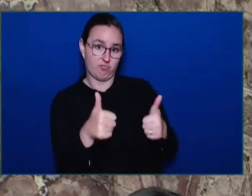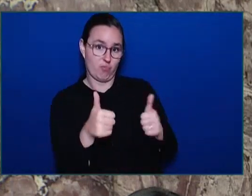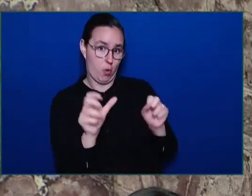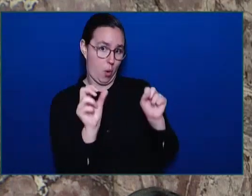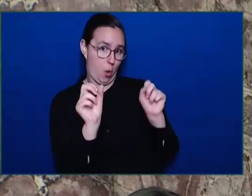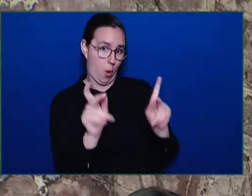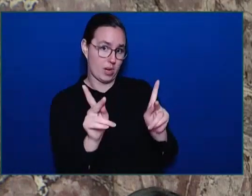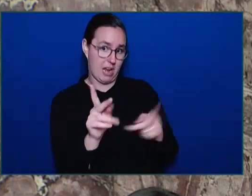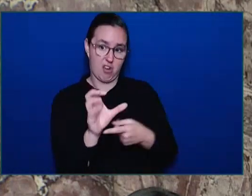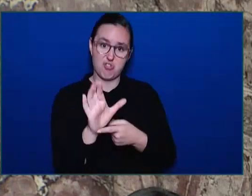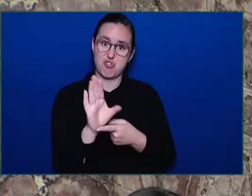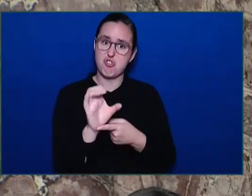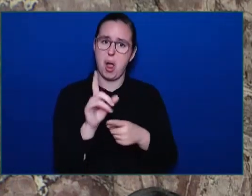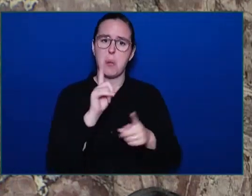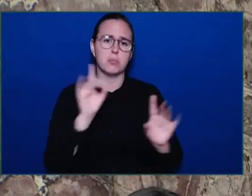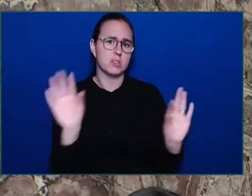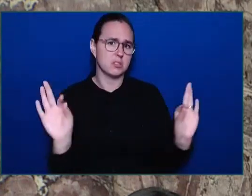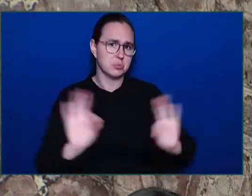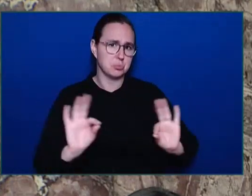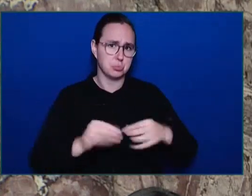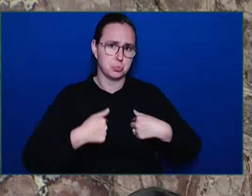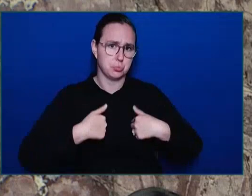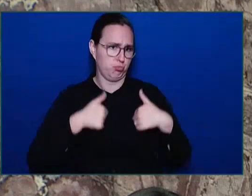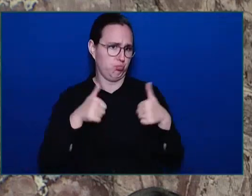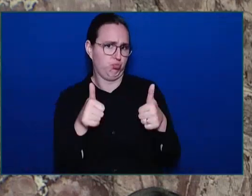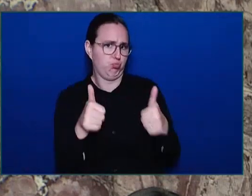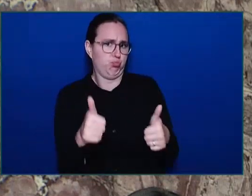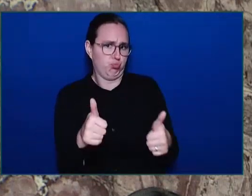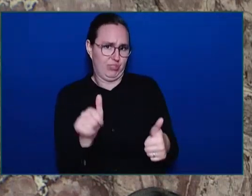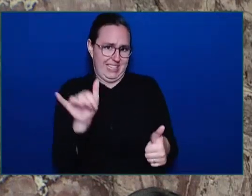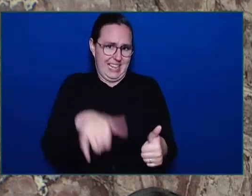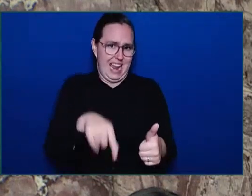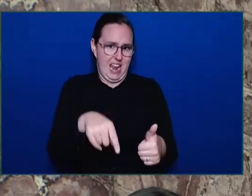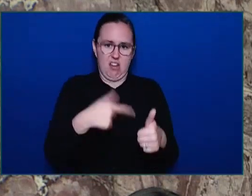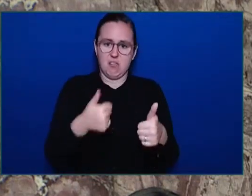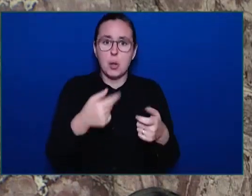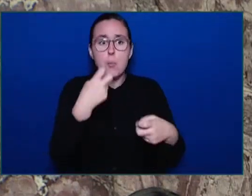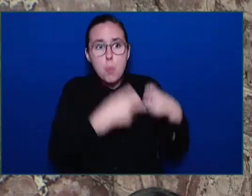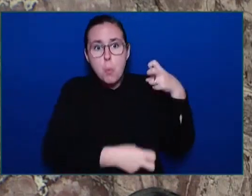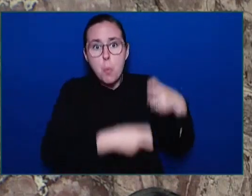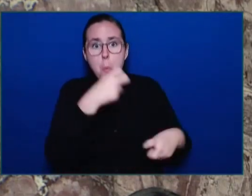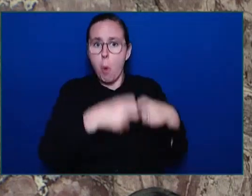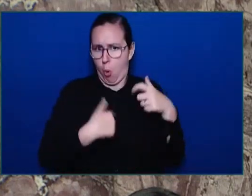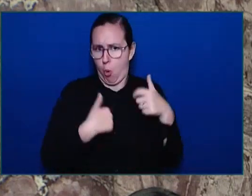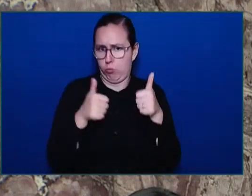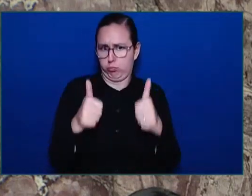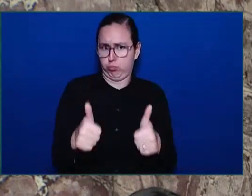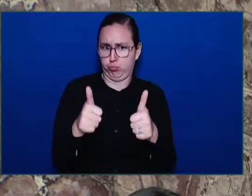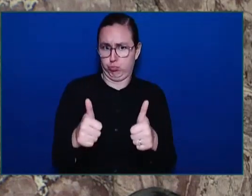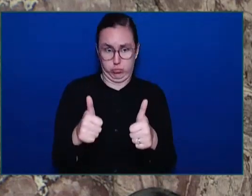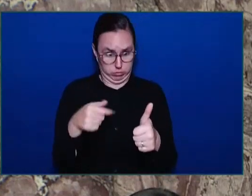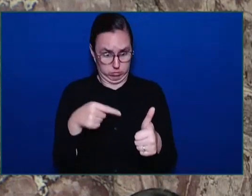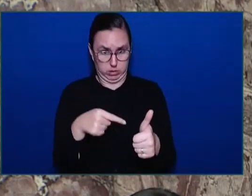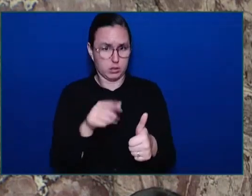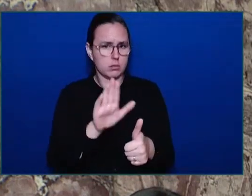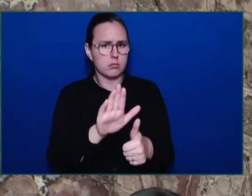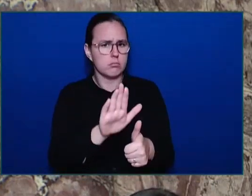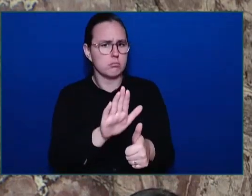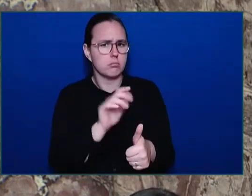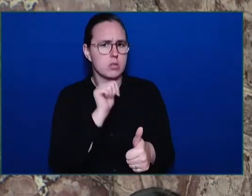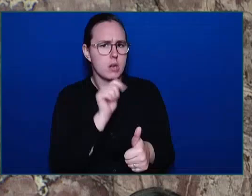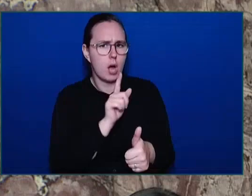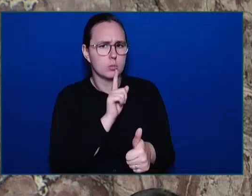He said that I said it's okay that all these things are taking place. That is simply not true. Everybody condemns the violence that's taking place, Hon. Speaker.